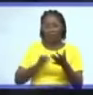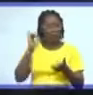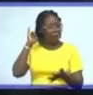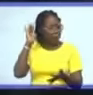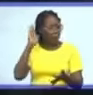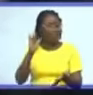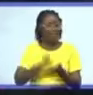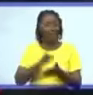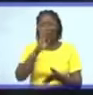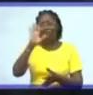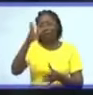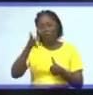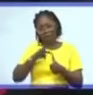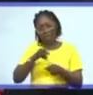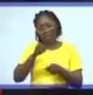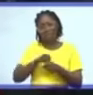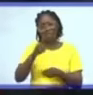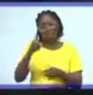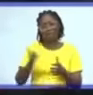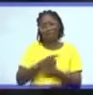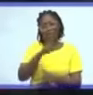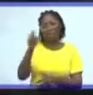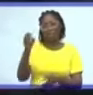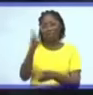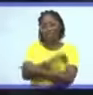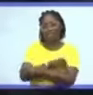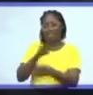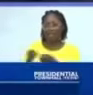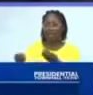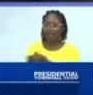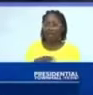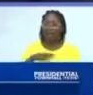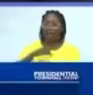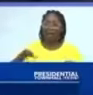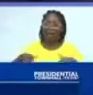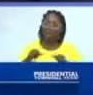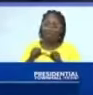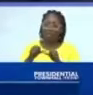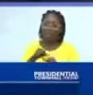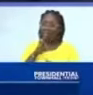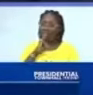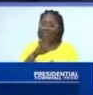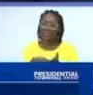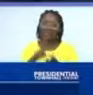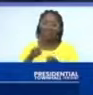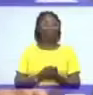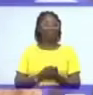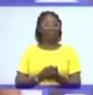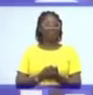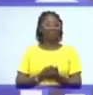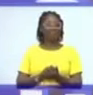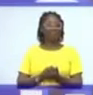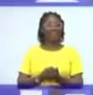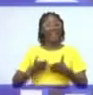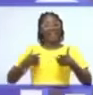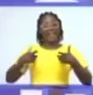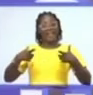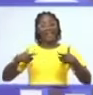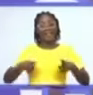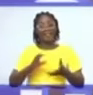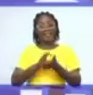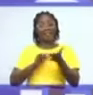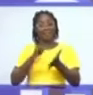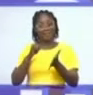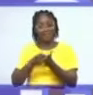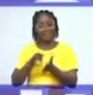office? And how sustainable is subsidy to the Nigerian economy? Thank you. Thank you, Gloria. Well done. But I can